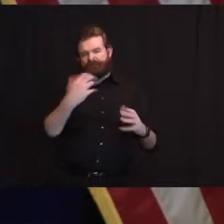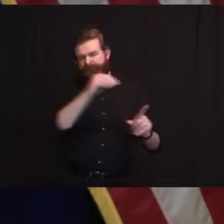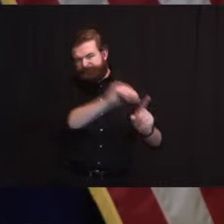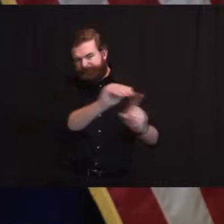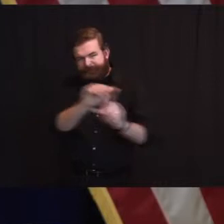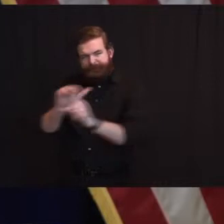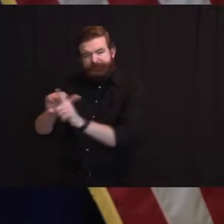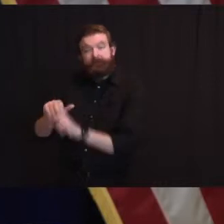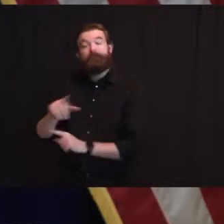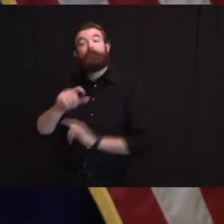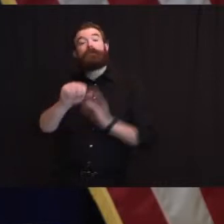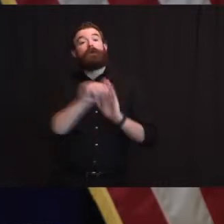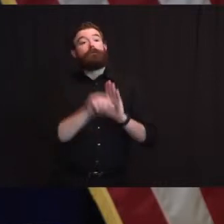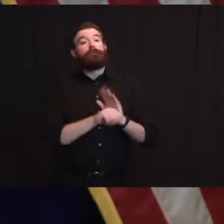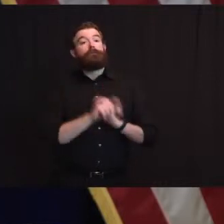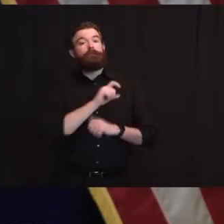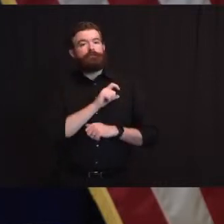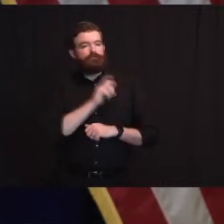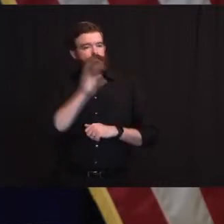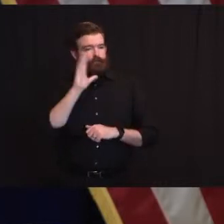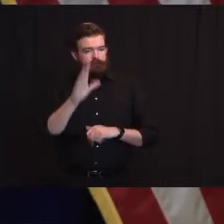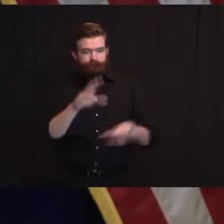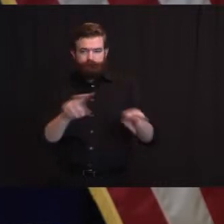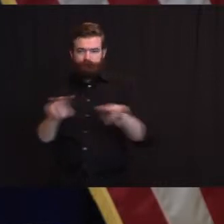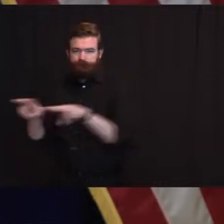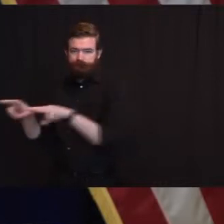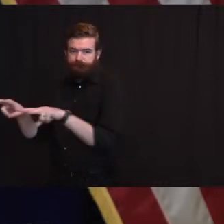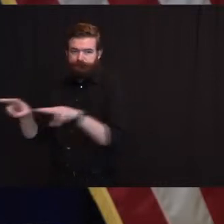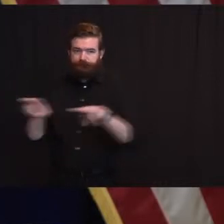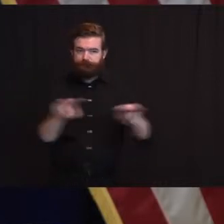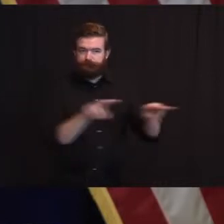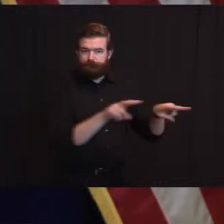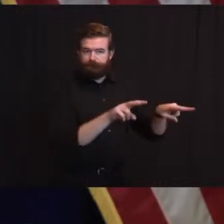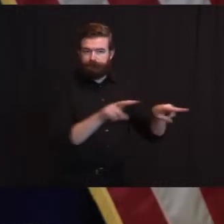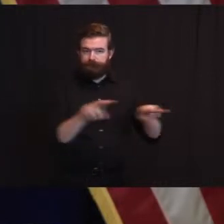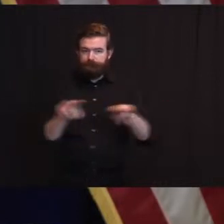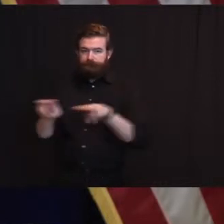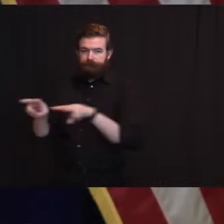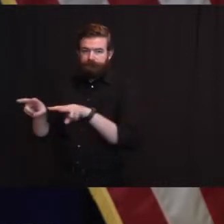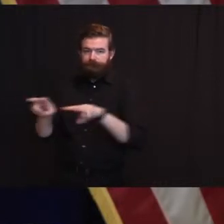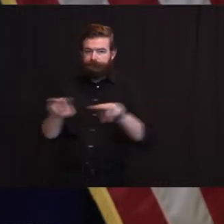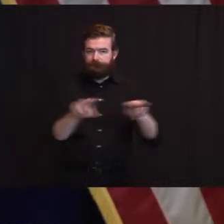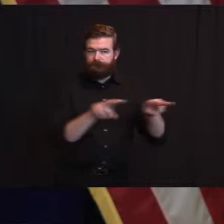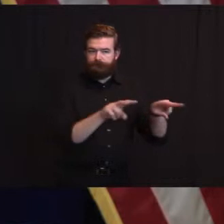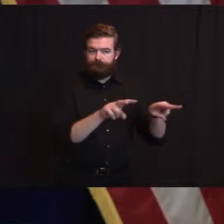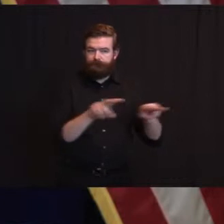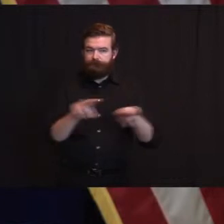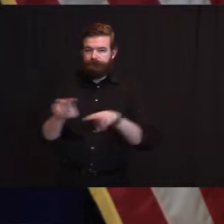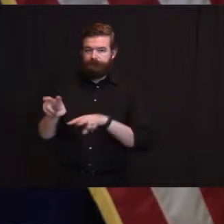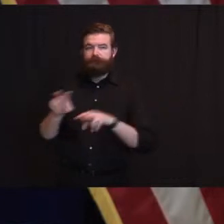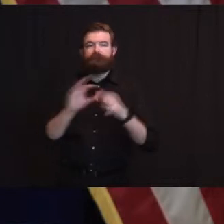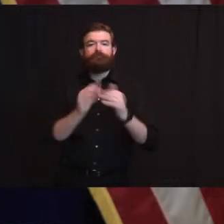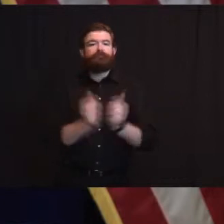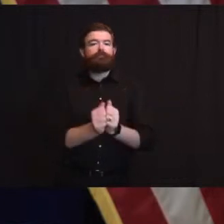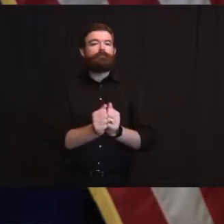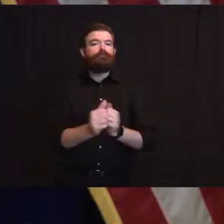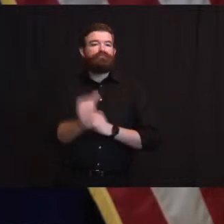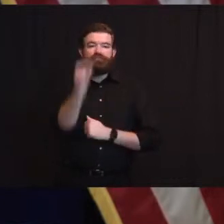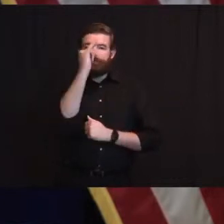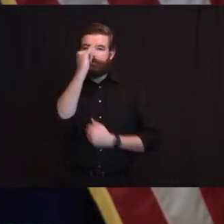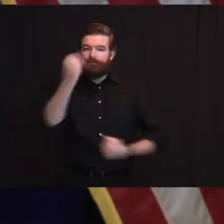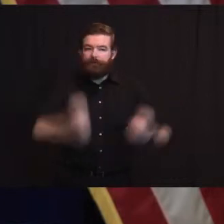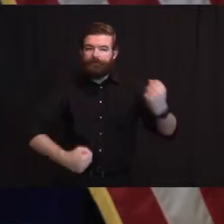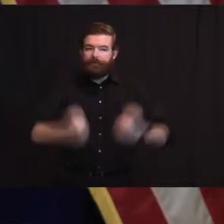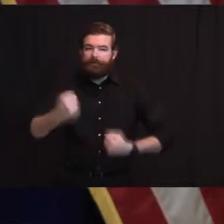out there in full force, additional patrols, additional DWI patrols, additional checkpoints. I don't want to